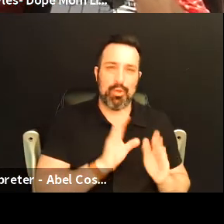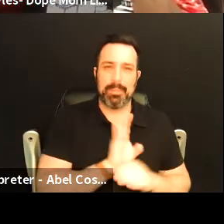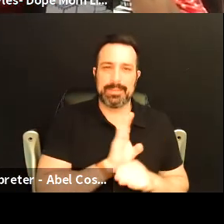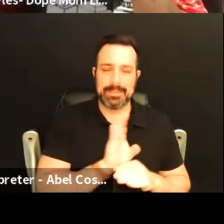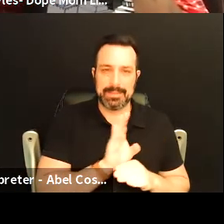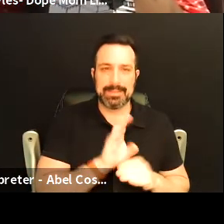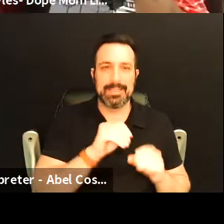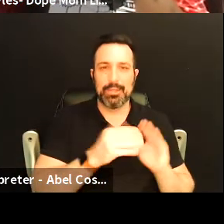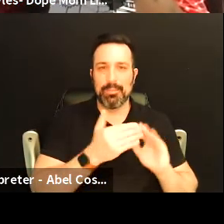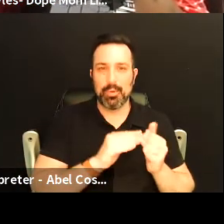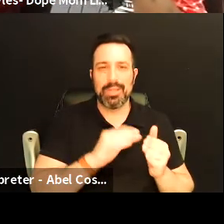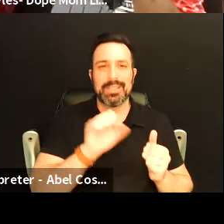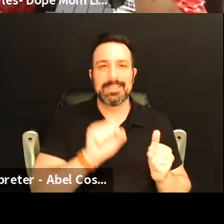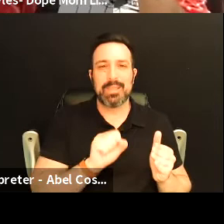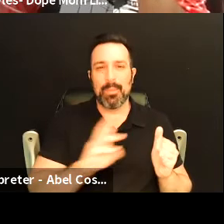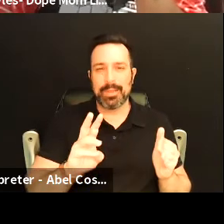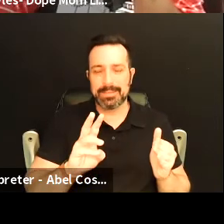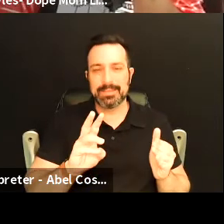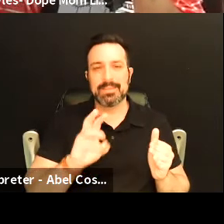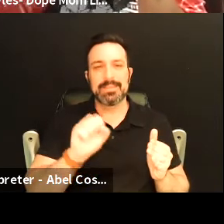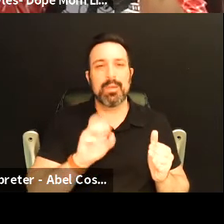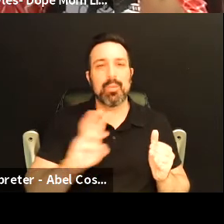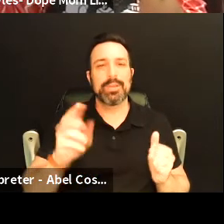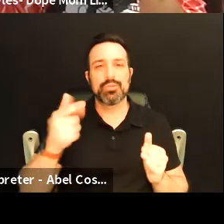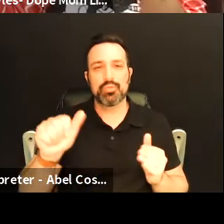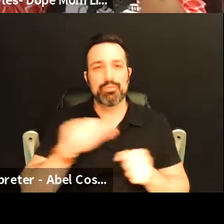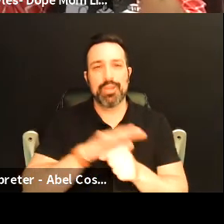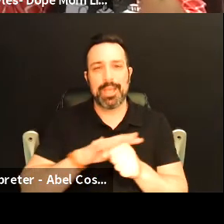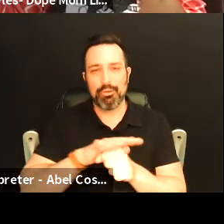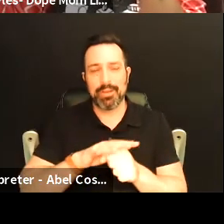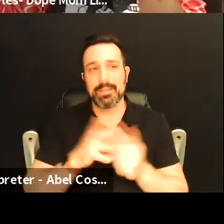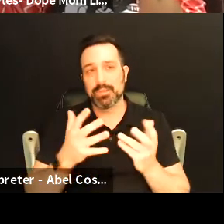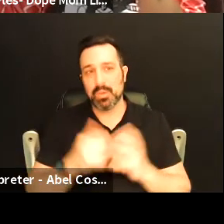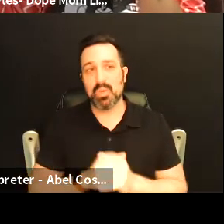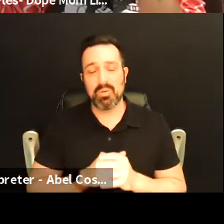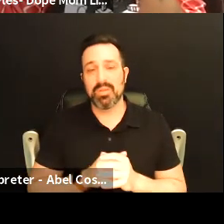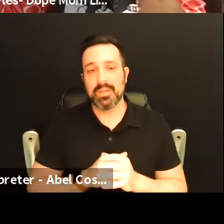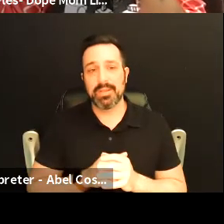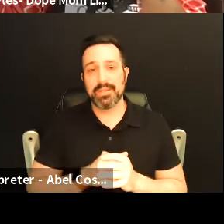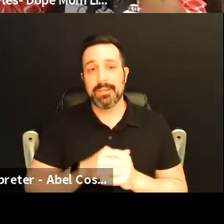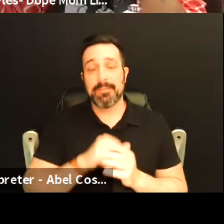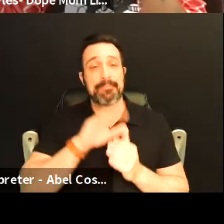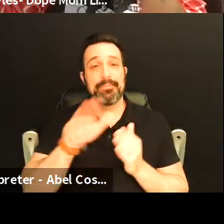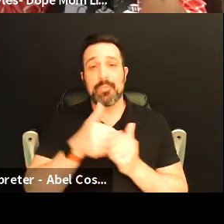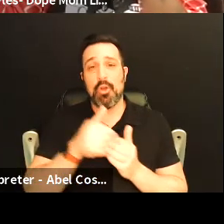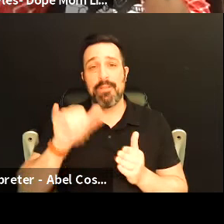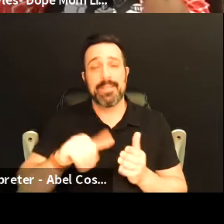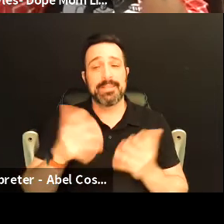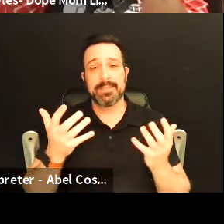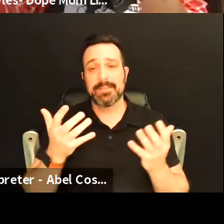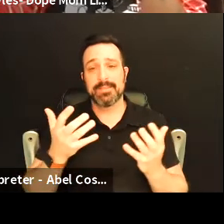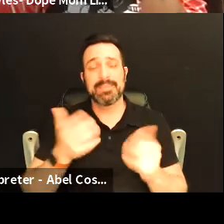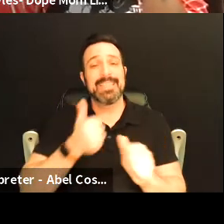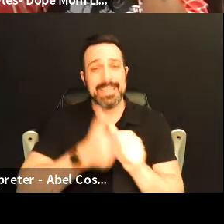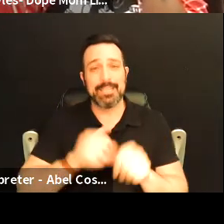in the community in the southwest um southwest Georgia area so um it's all like all of this you know every every